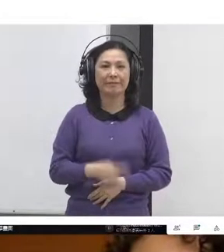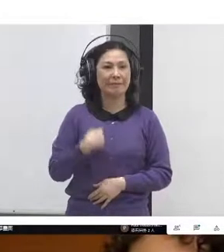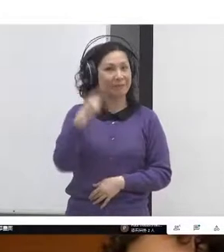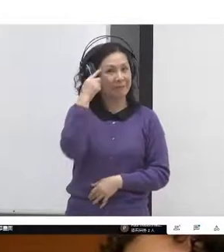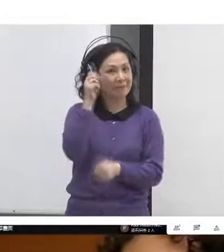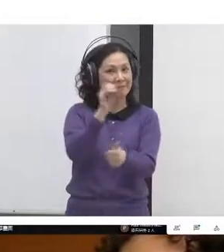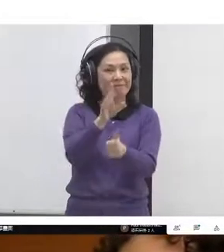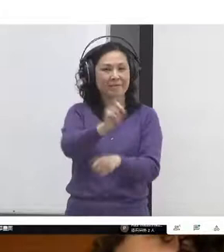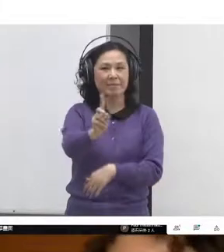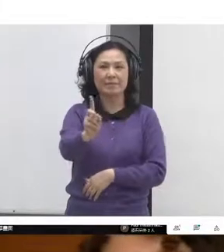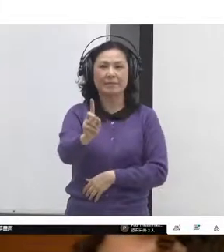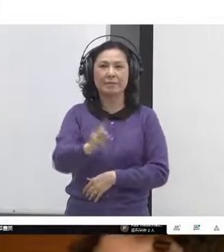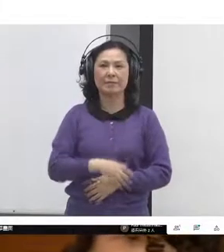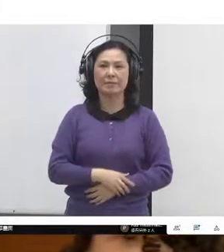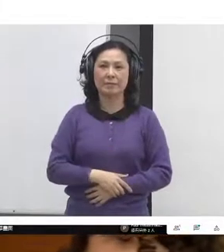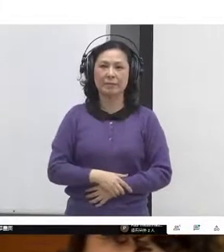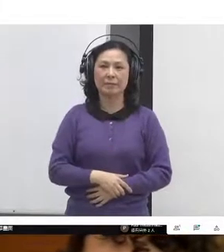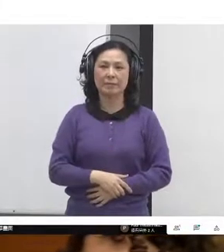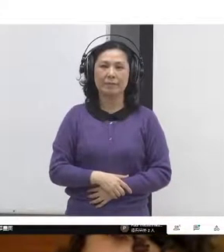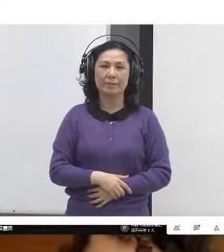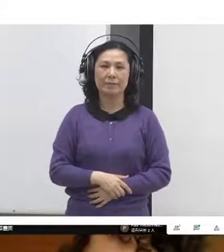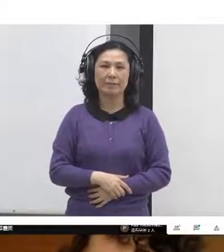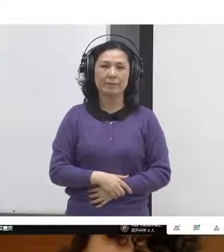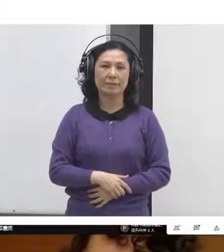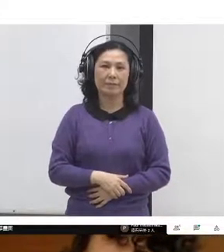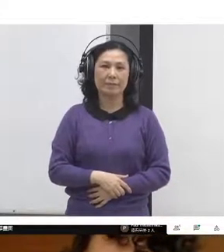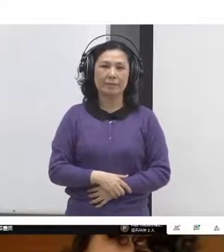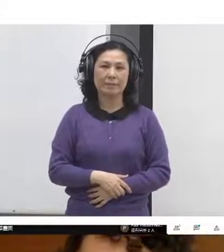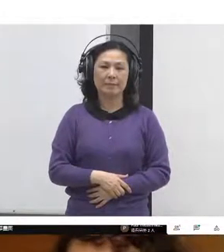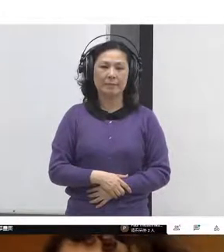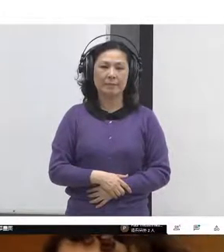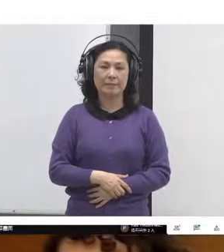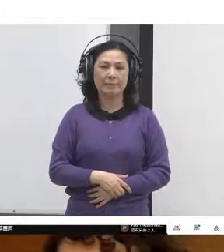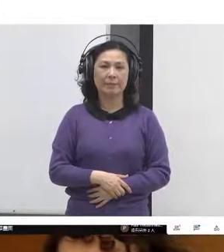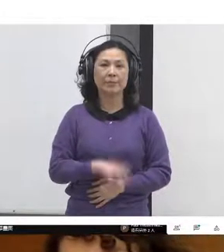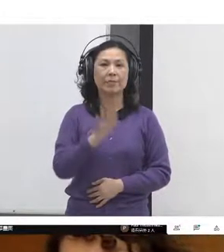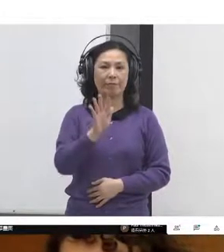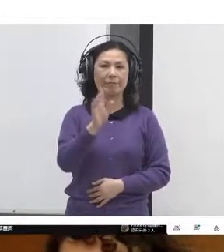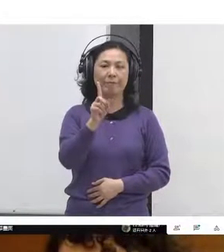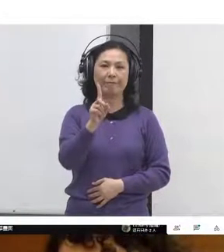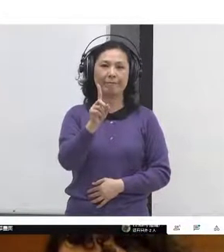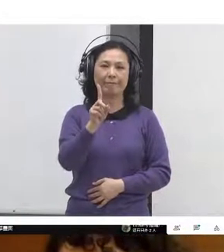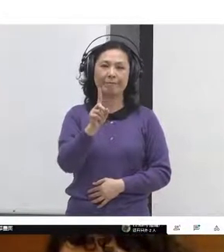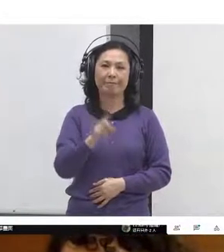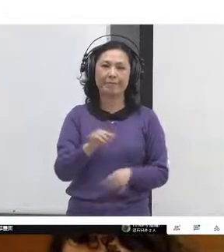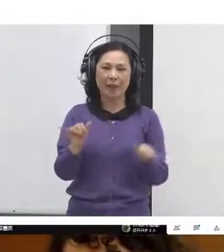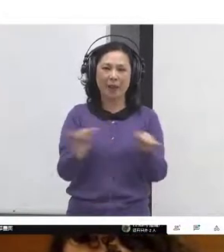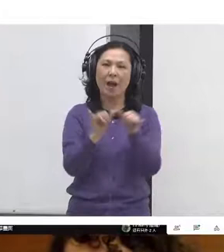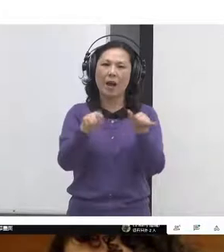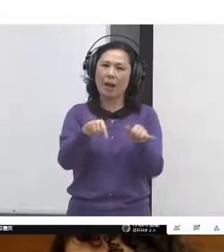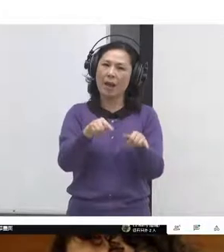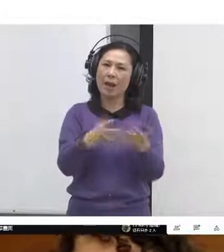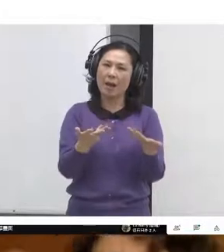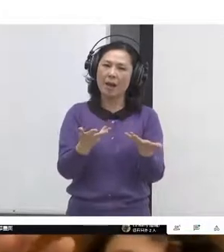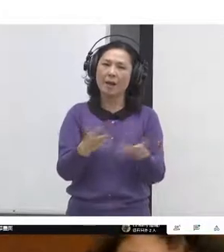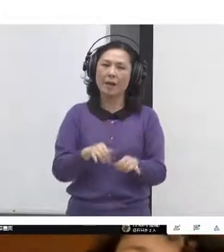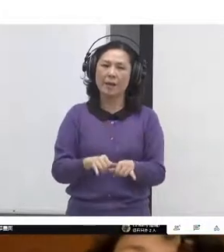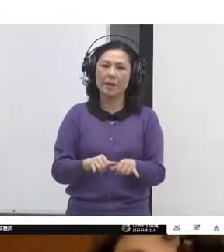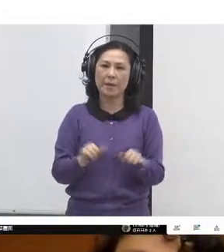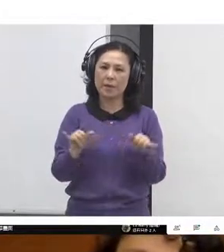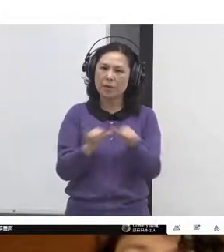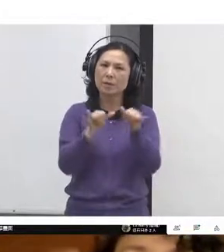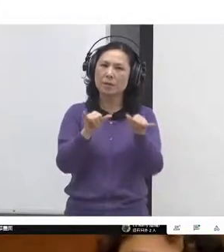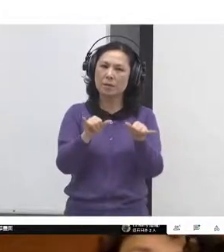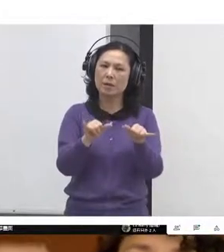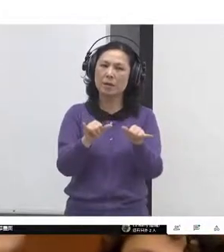a conflict resilience cycle that goes from the green zone of what your basic culture is, to the yellow